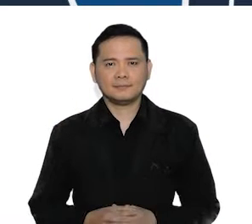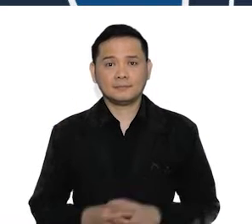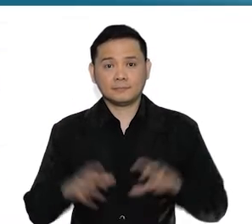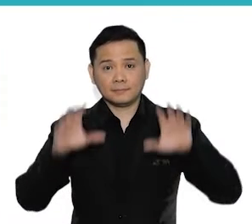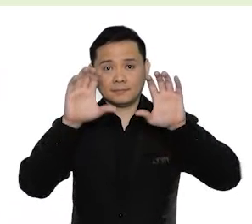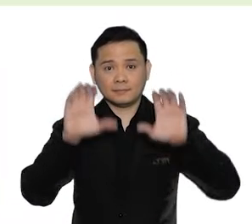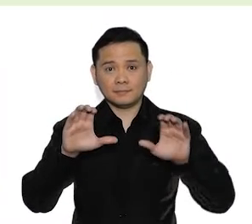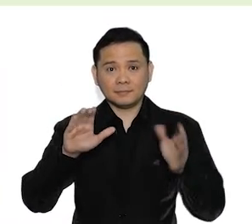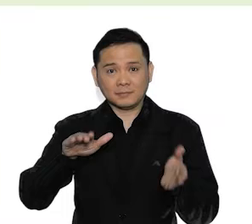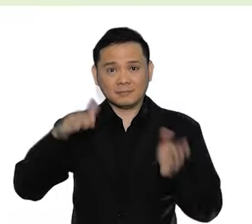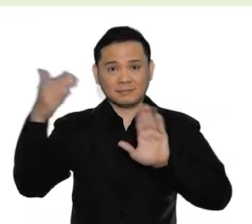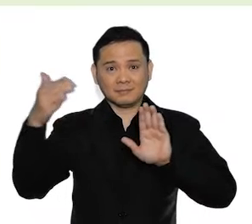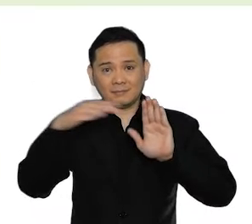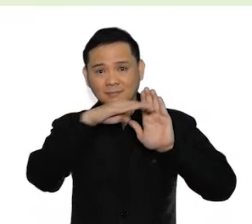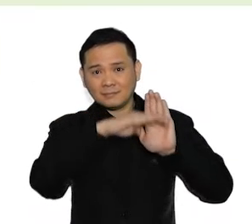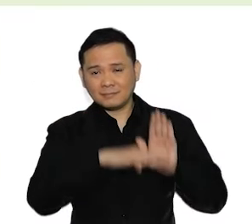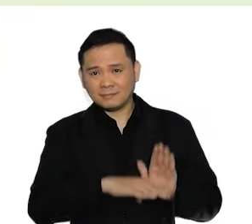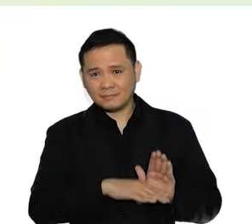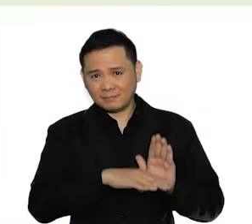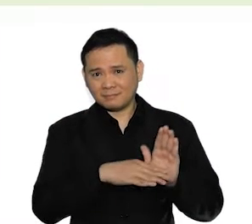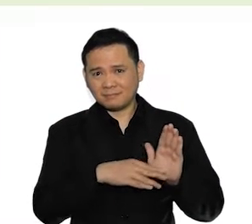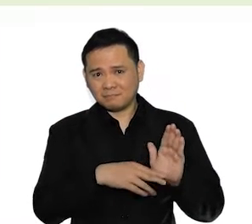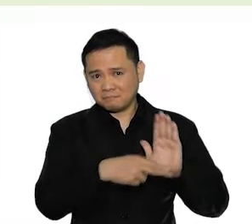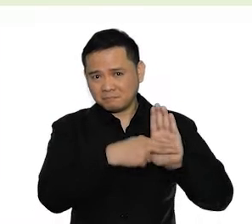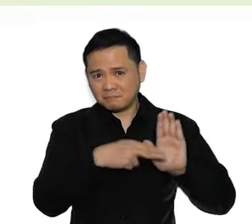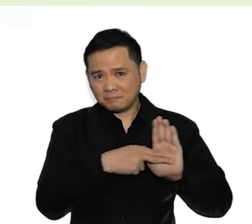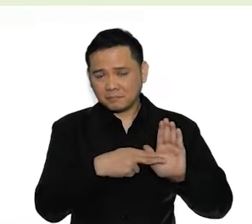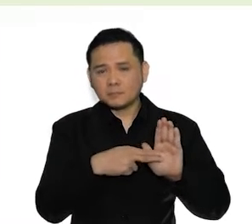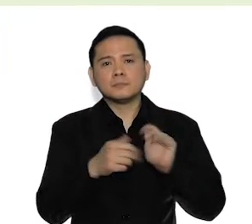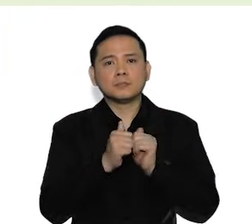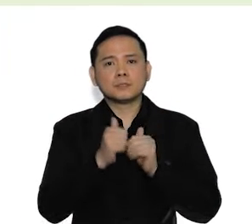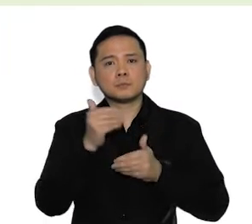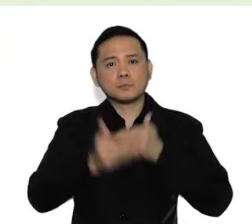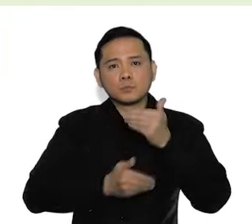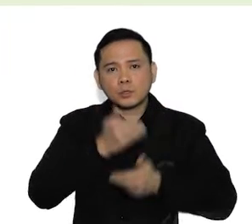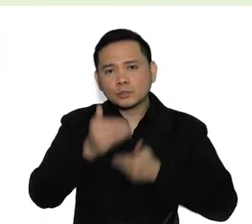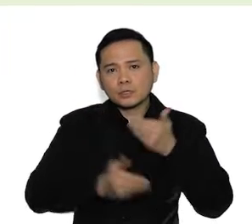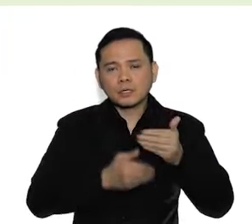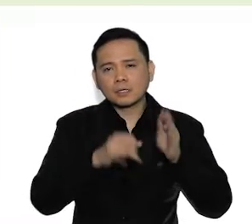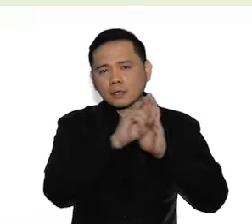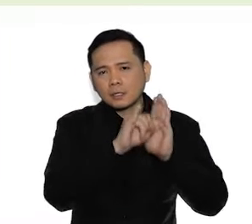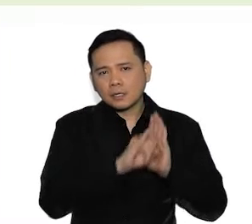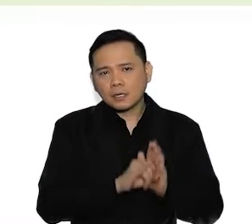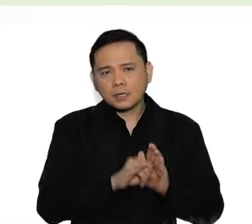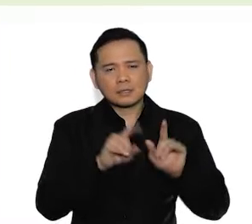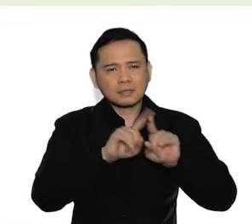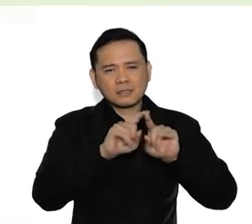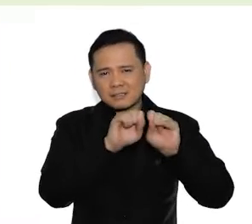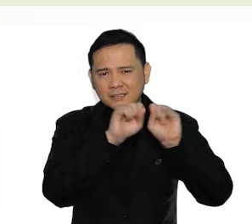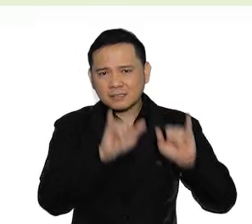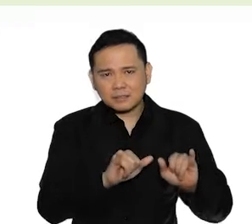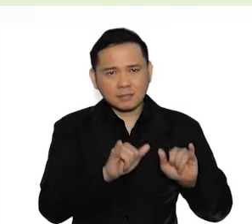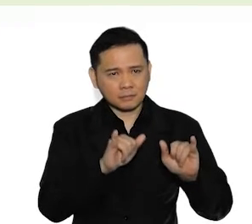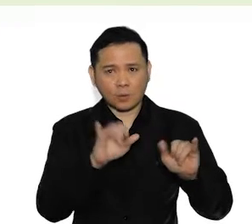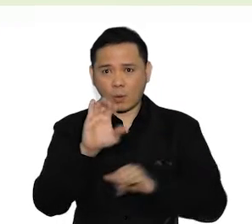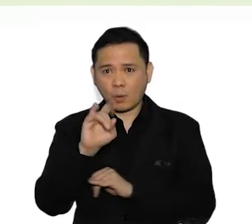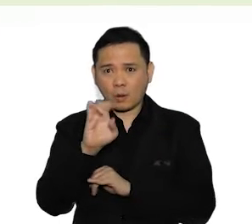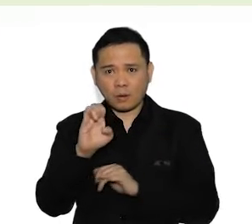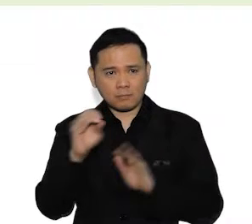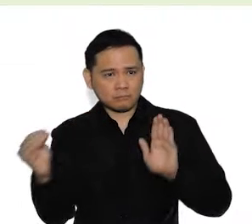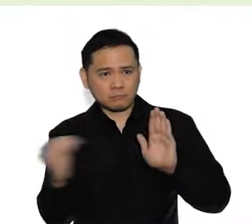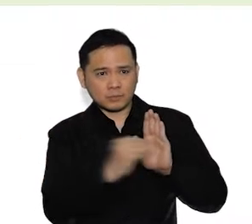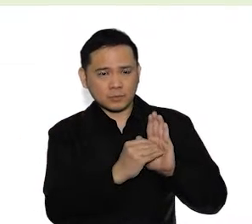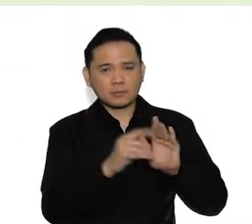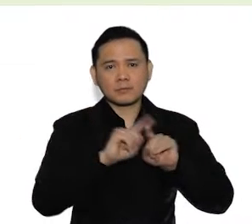Climate change expenditure tagging is the process of identifying, prioritizing, and assigning codes to climate